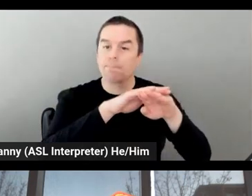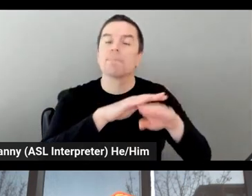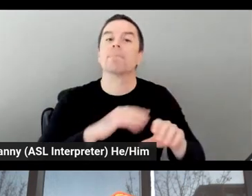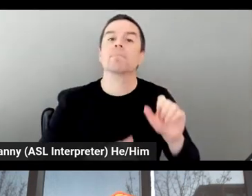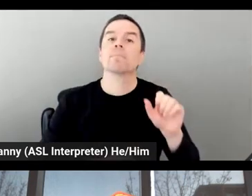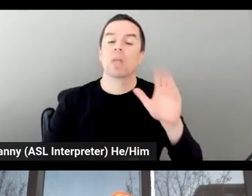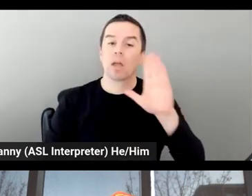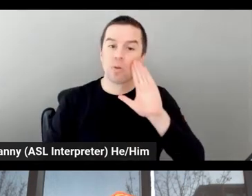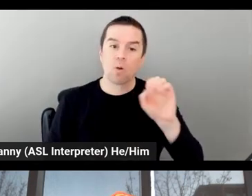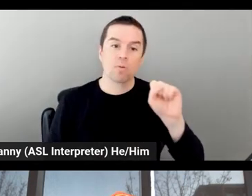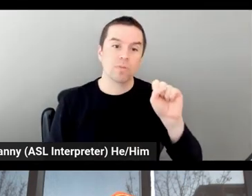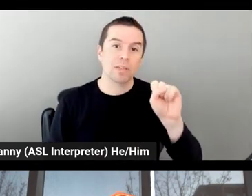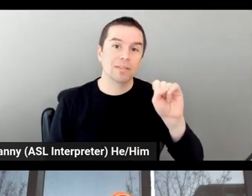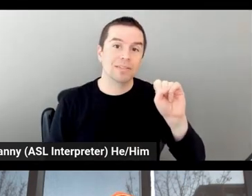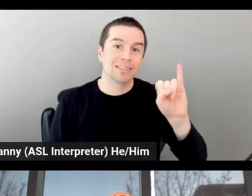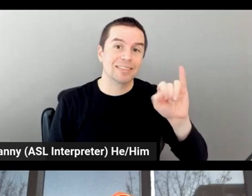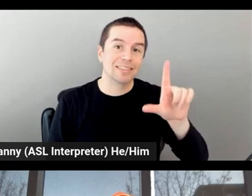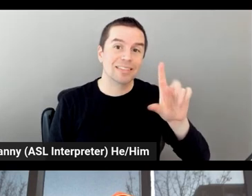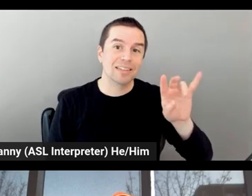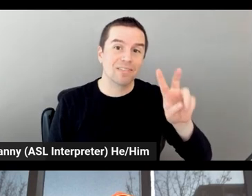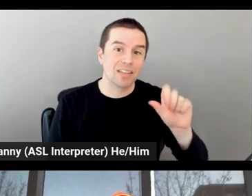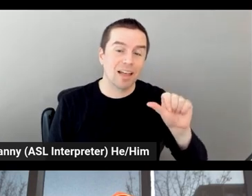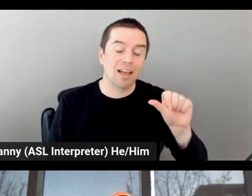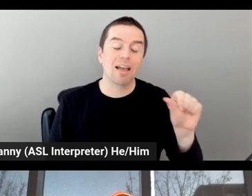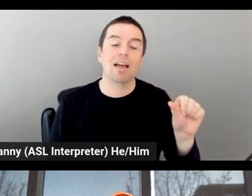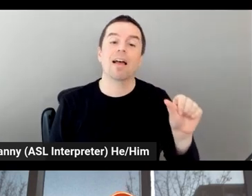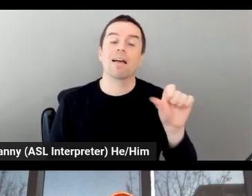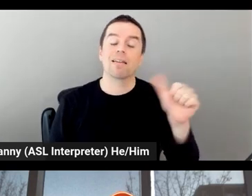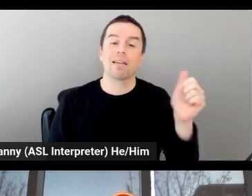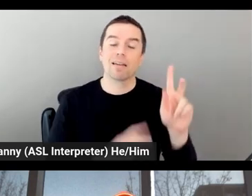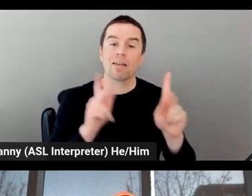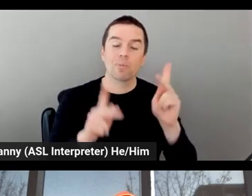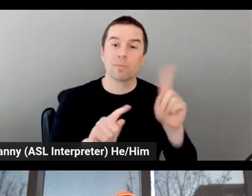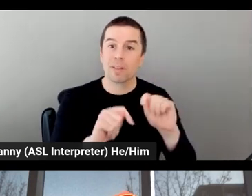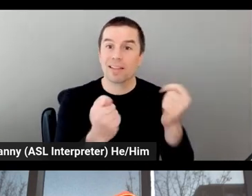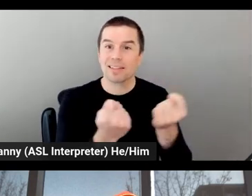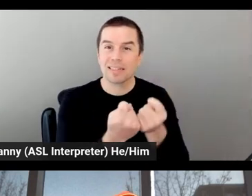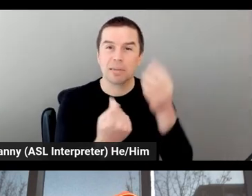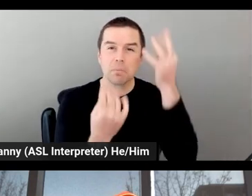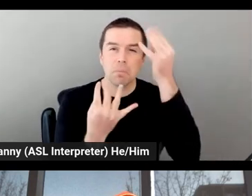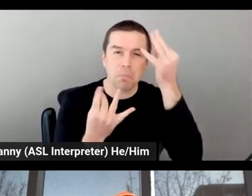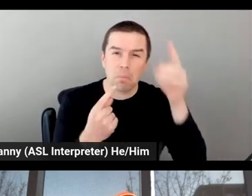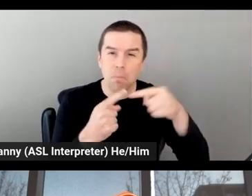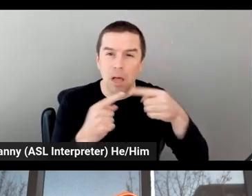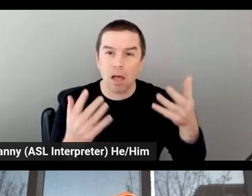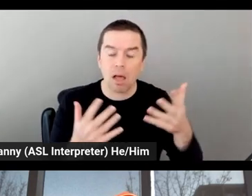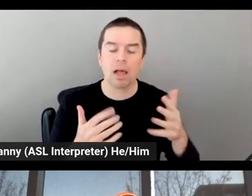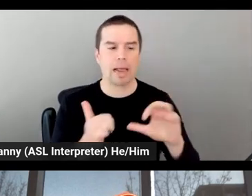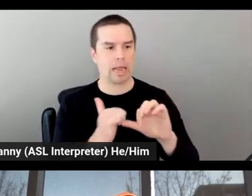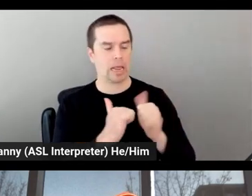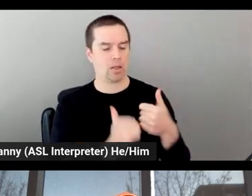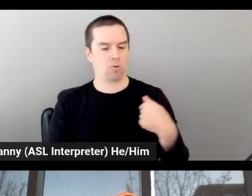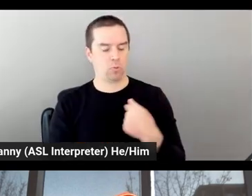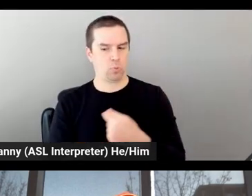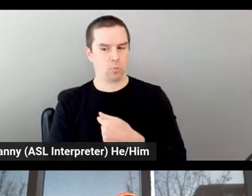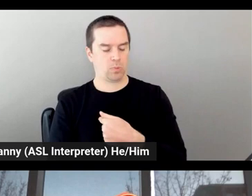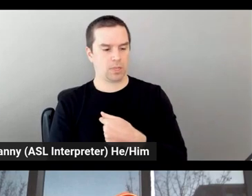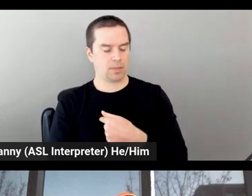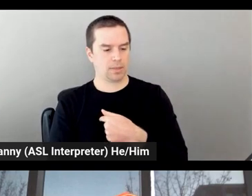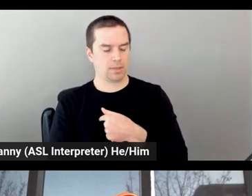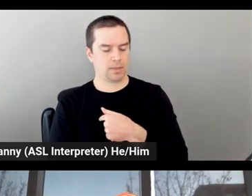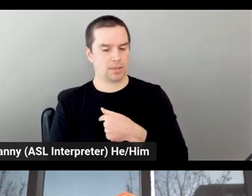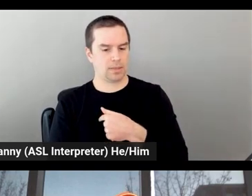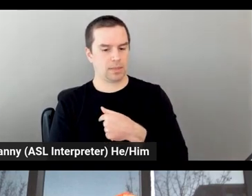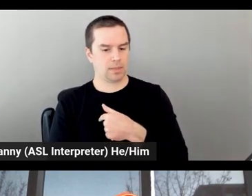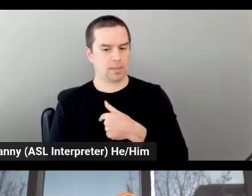members of the team are thinking about, you know, how do we put the greatest amount of, you know, infrastructure